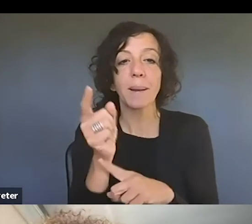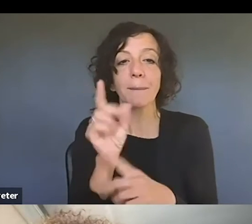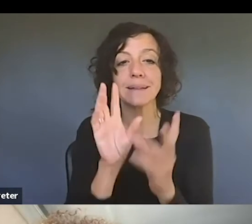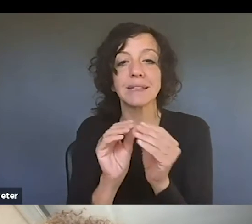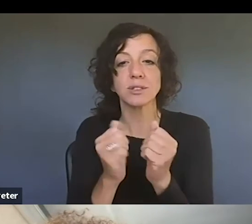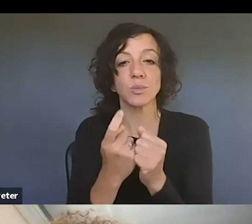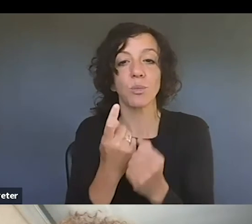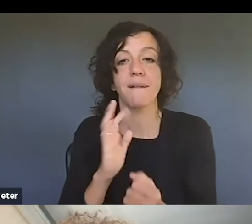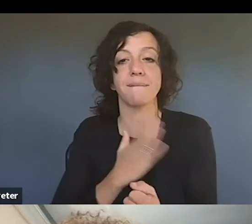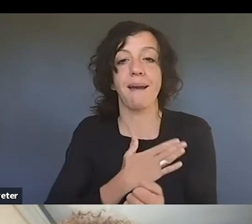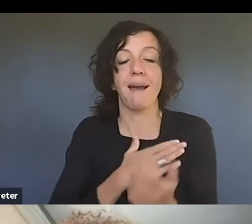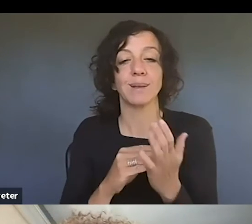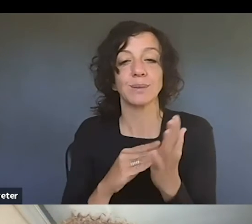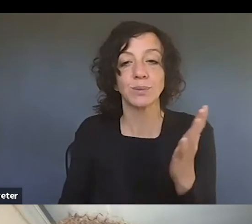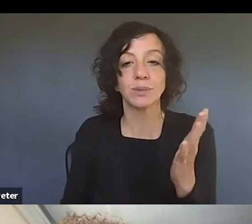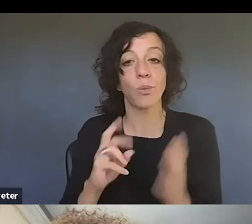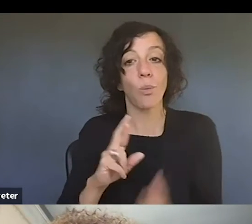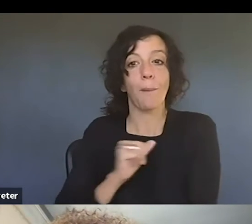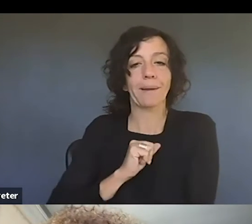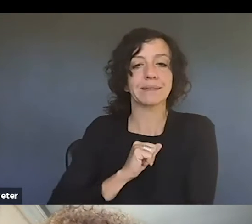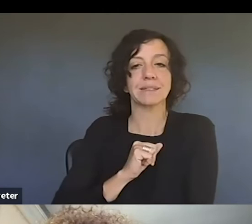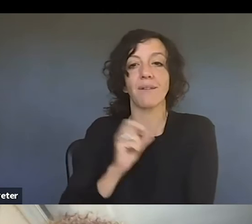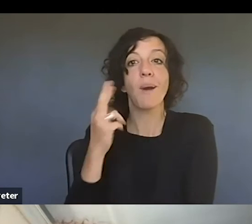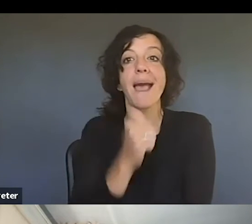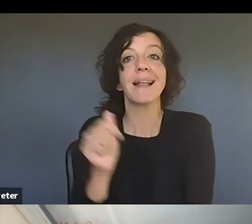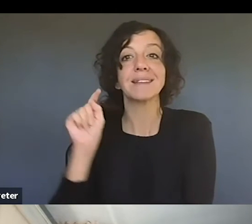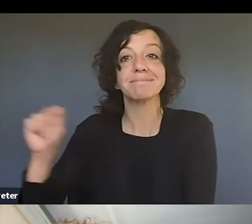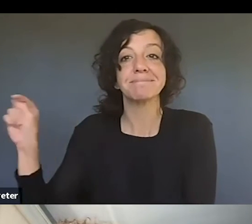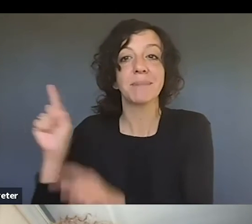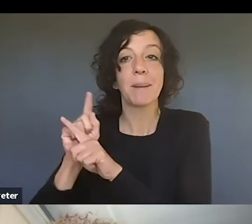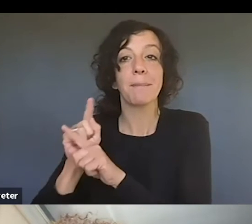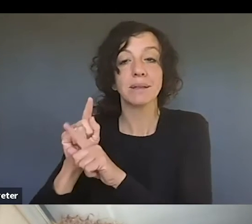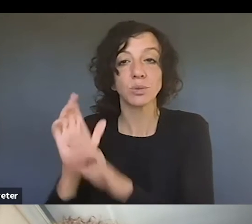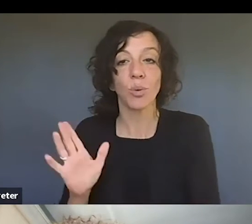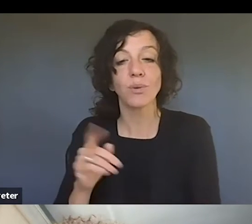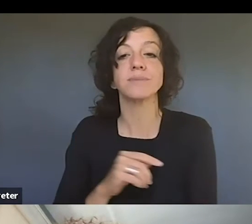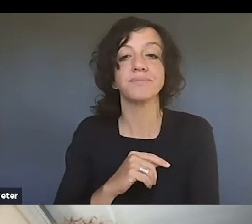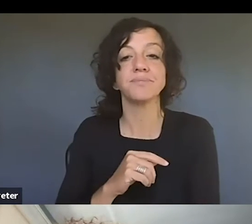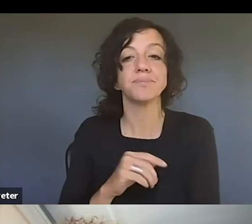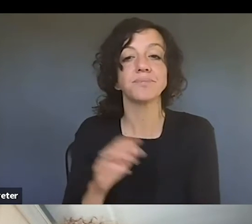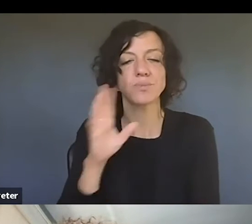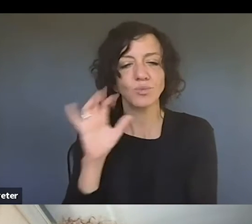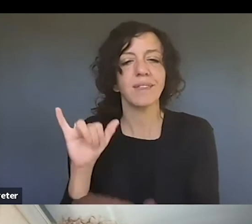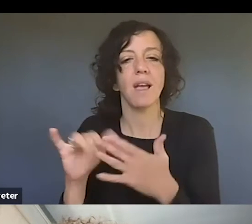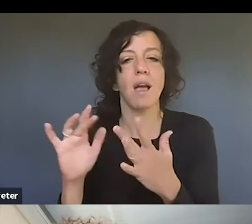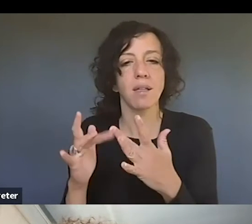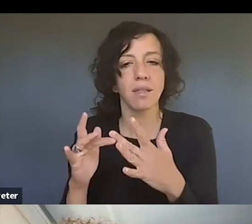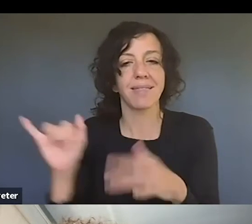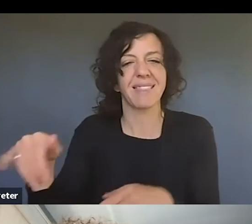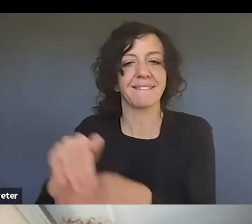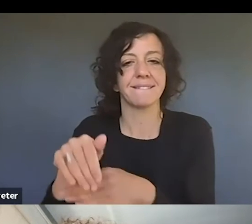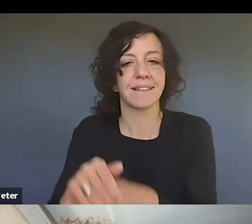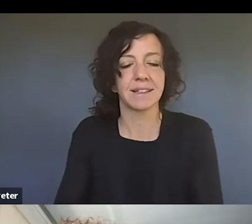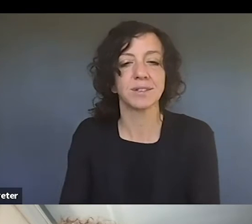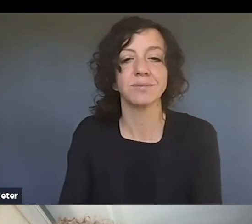students, um, or myself or any of the mentors that we're working with, um, we'll be doing that online that evening. So,